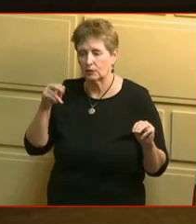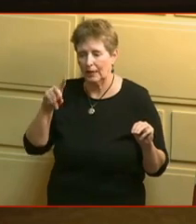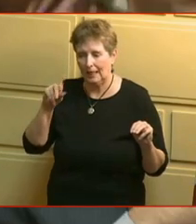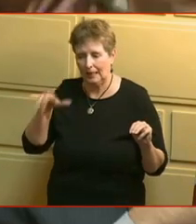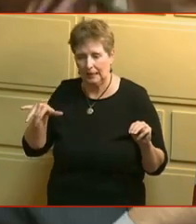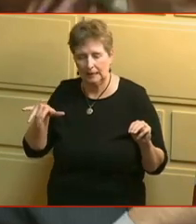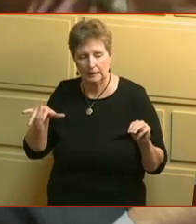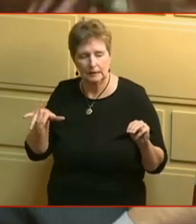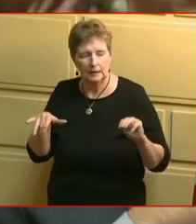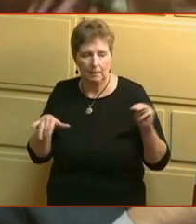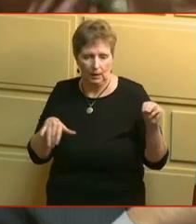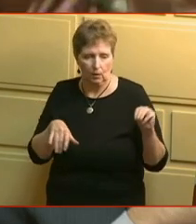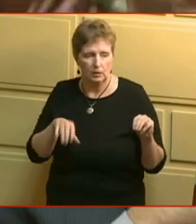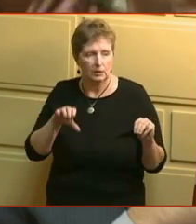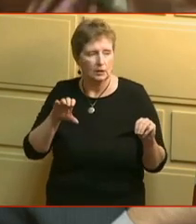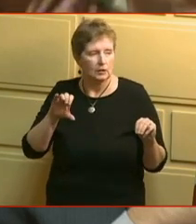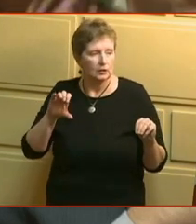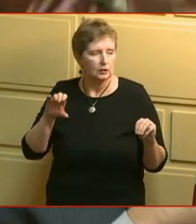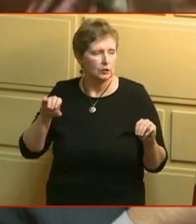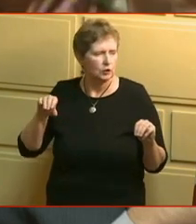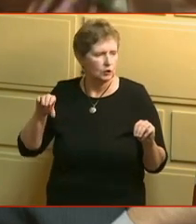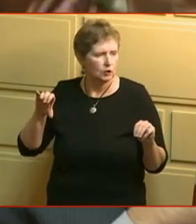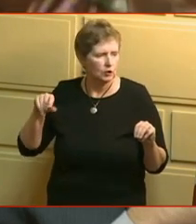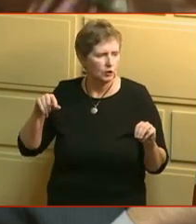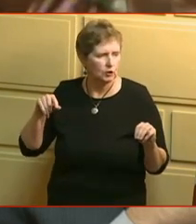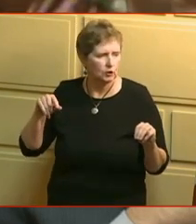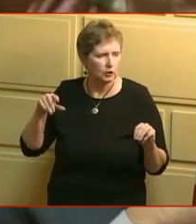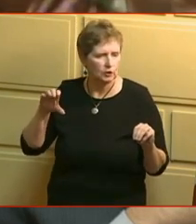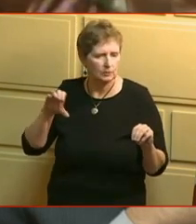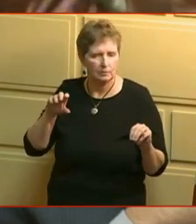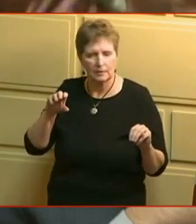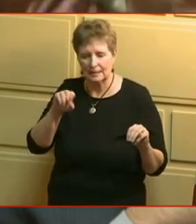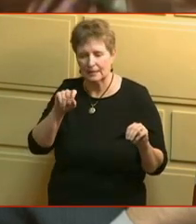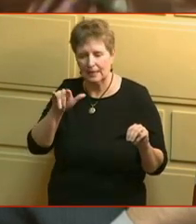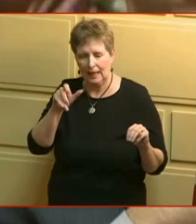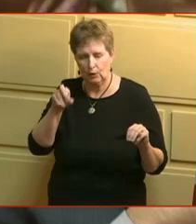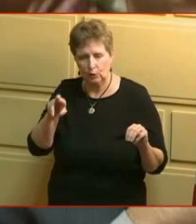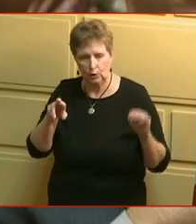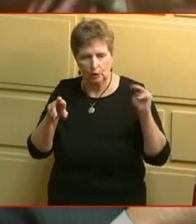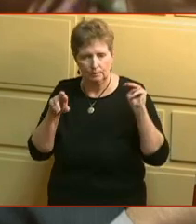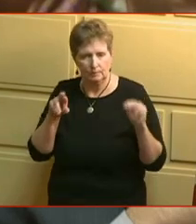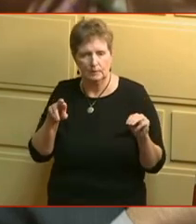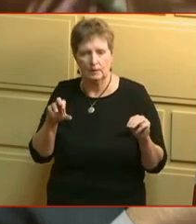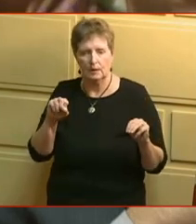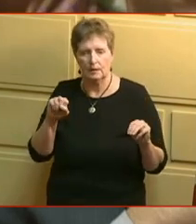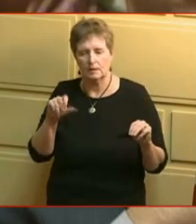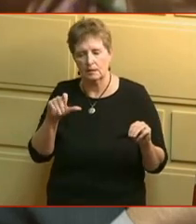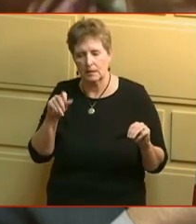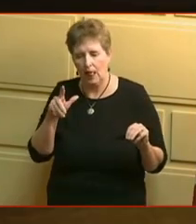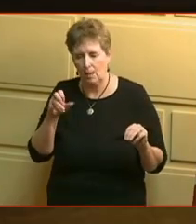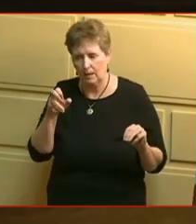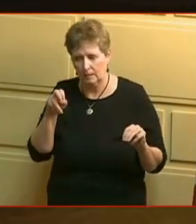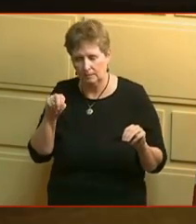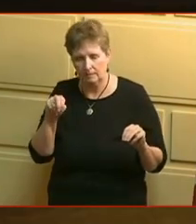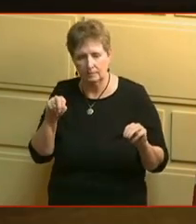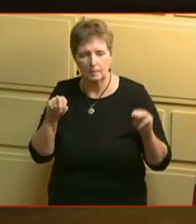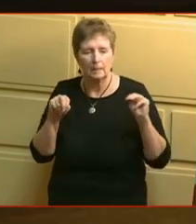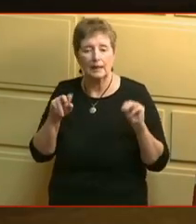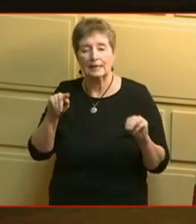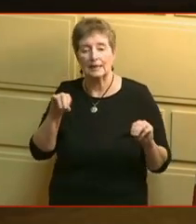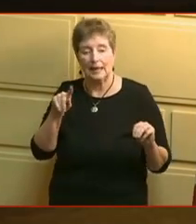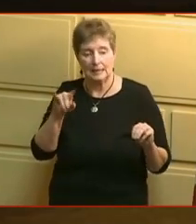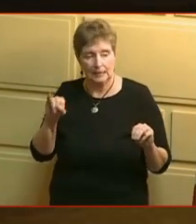representative Shikachi representative Slater representative Solomon representative